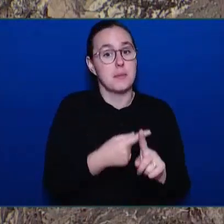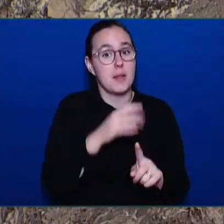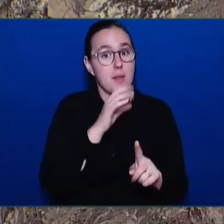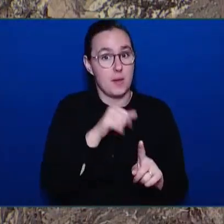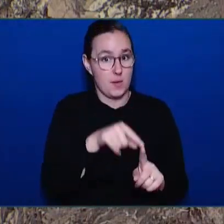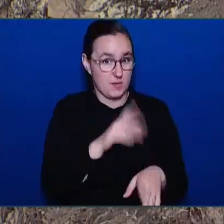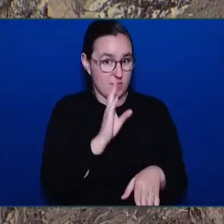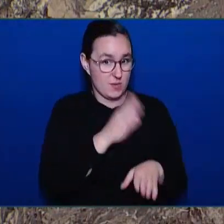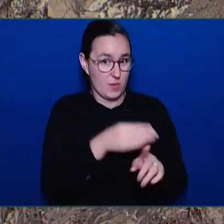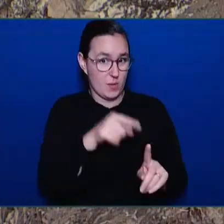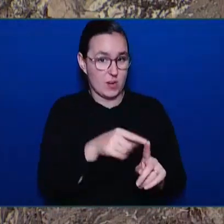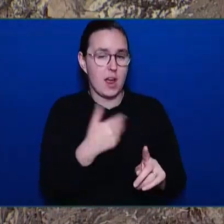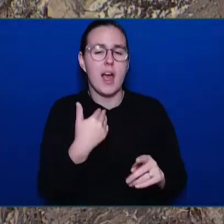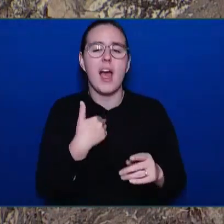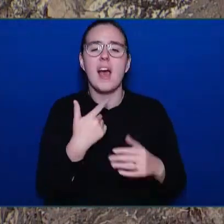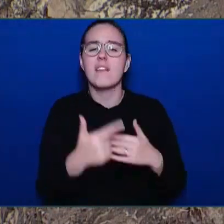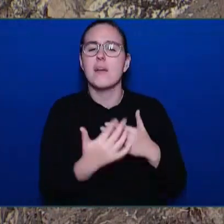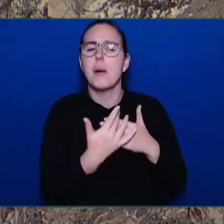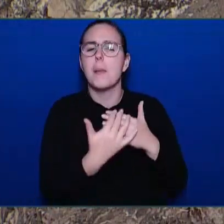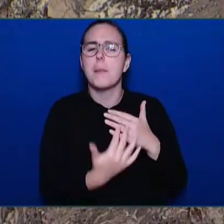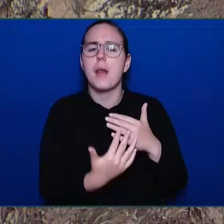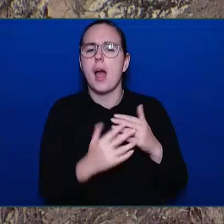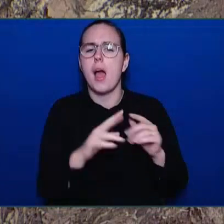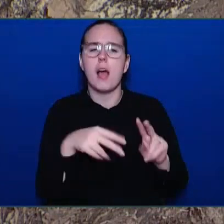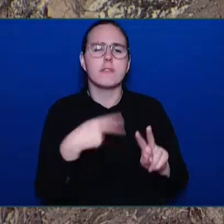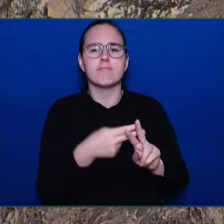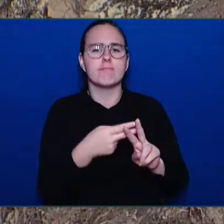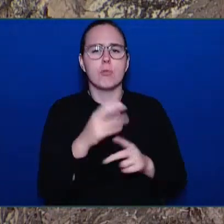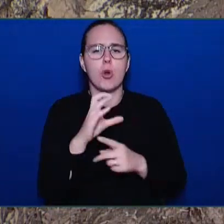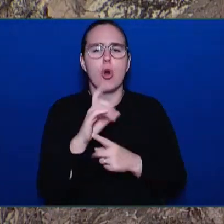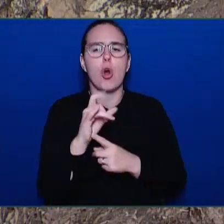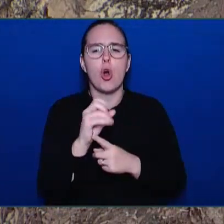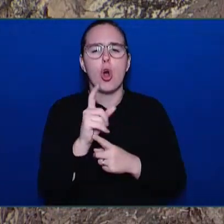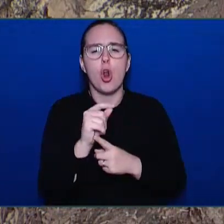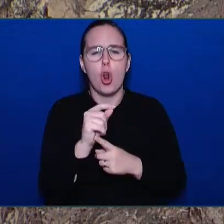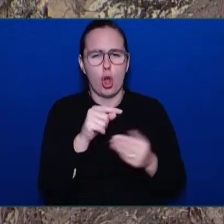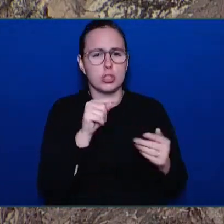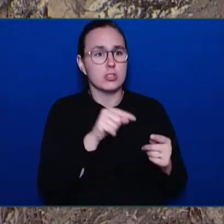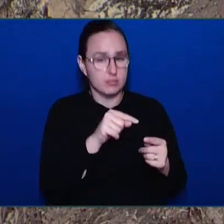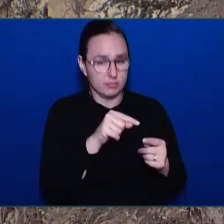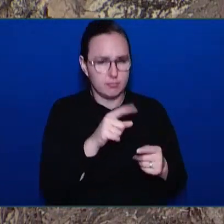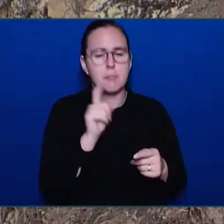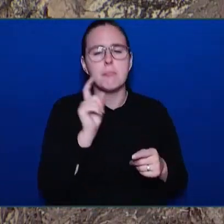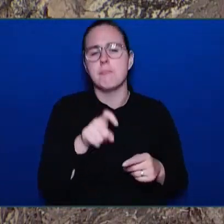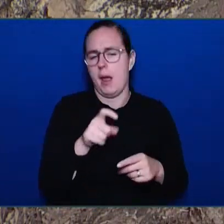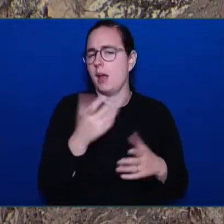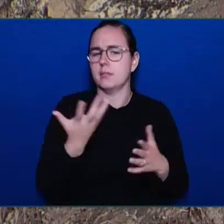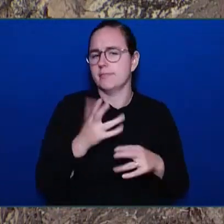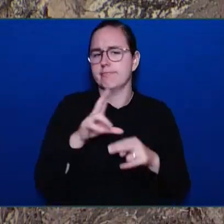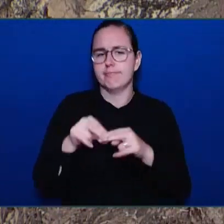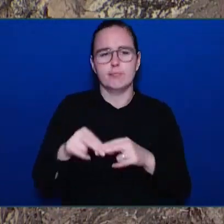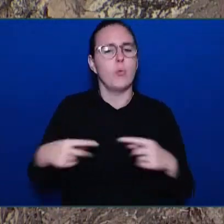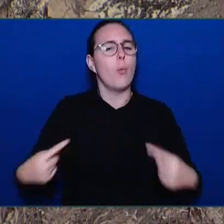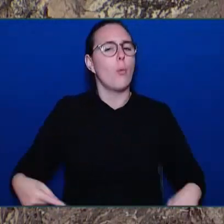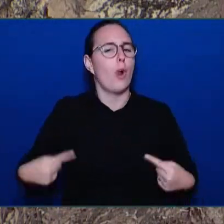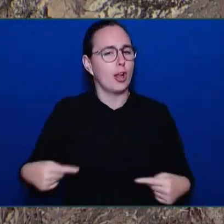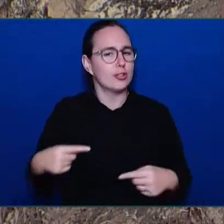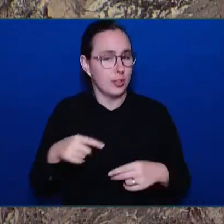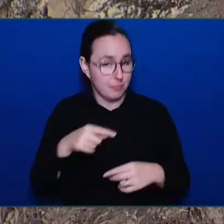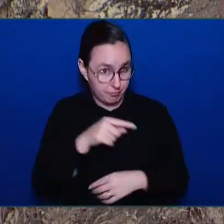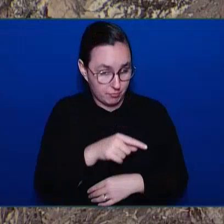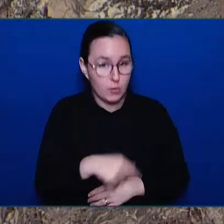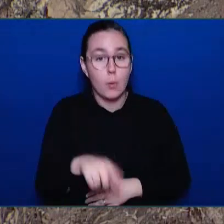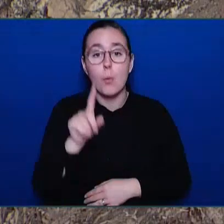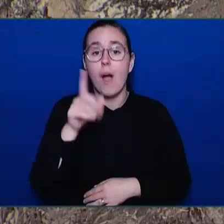disabilities represent 5,500 residents in our community. That's one in six people in West Kelowna, including the families and